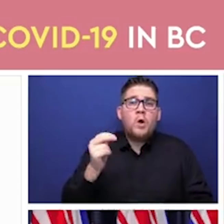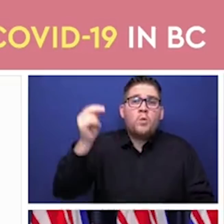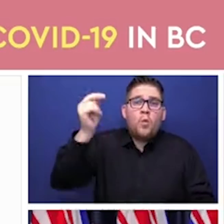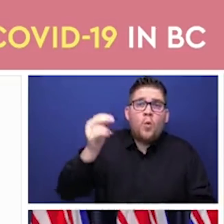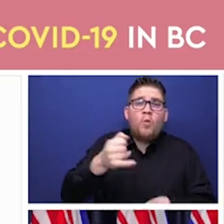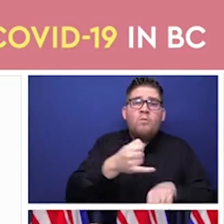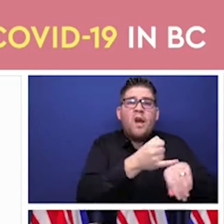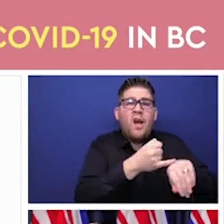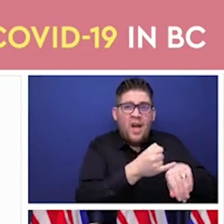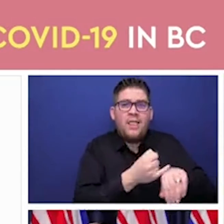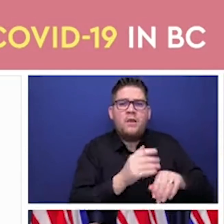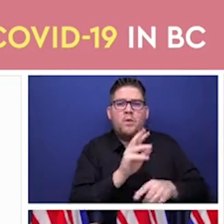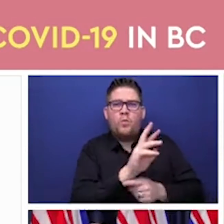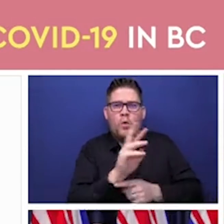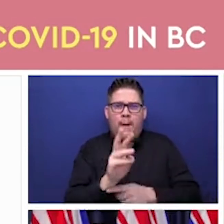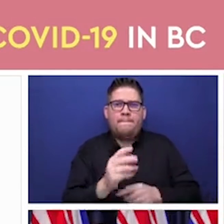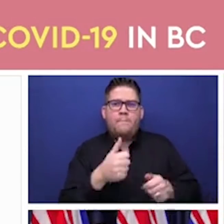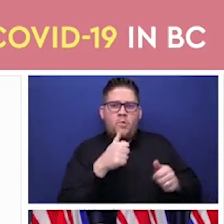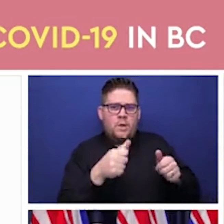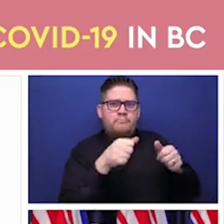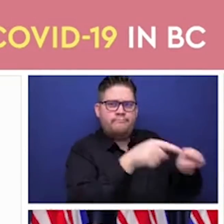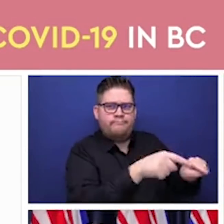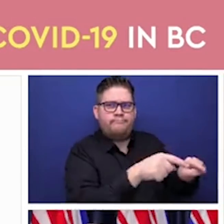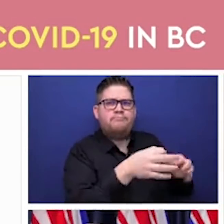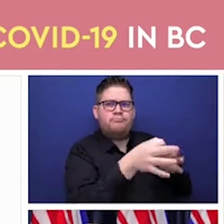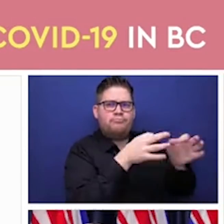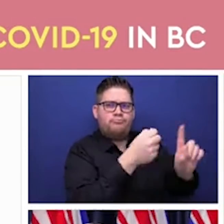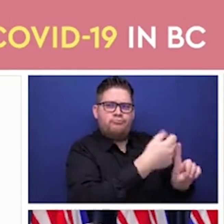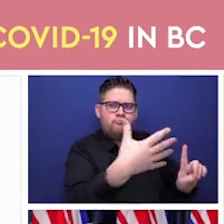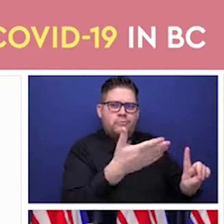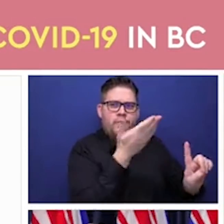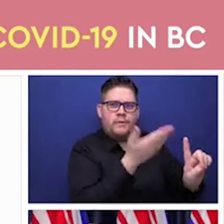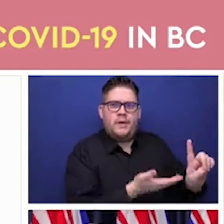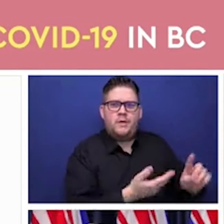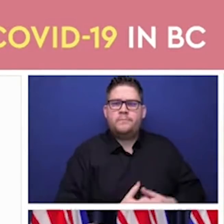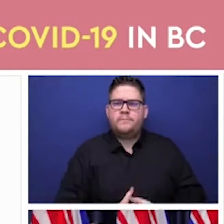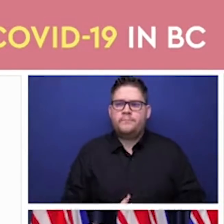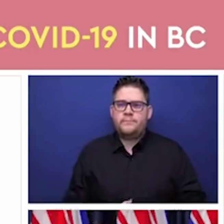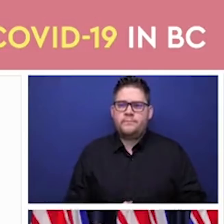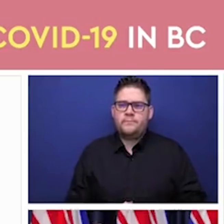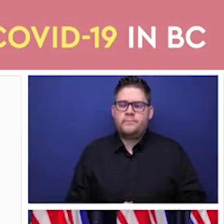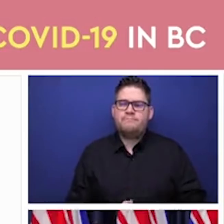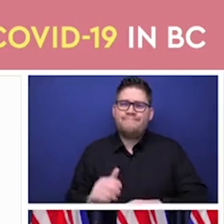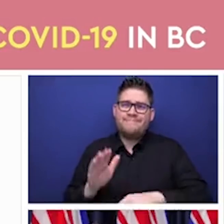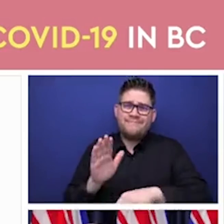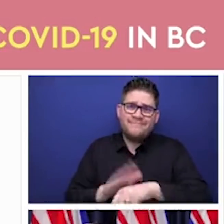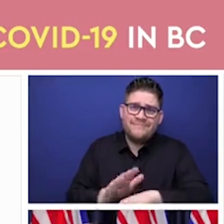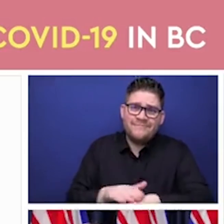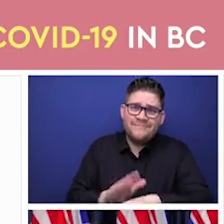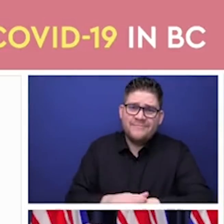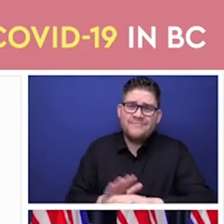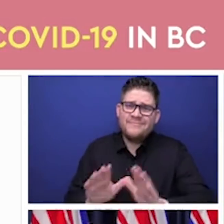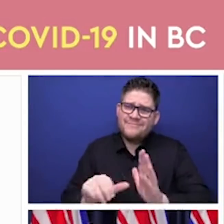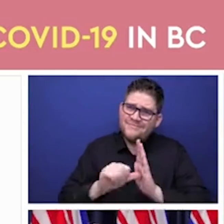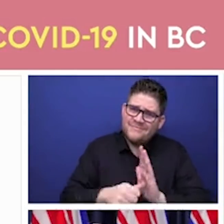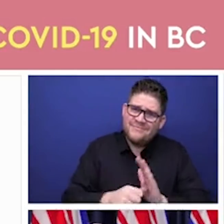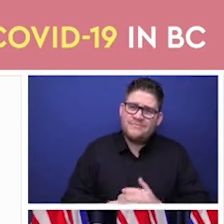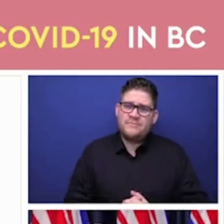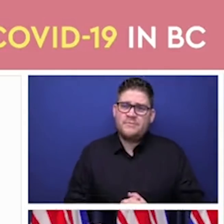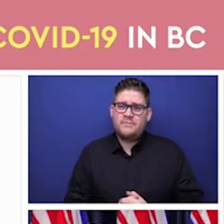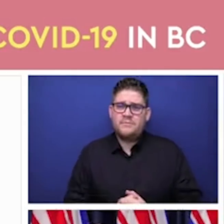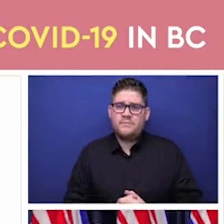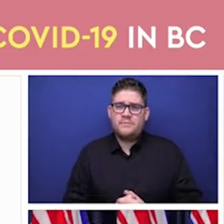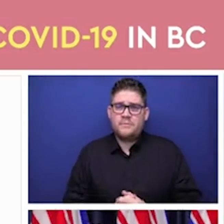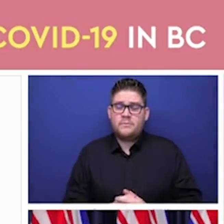health authority call centres will never ask for your social insurance number, your driver's licence, and banking